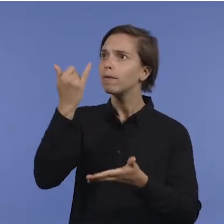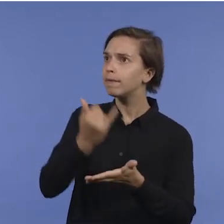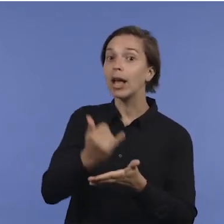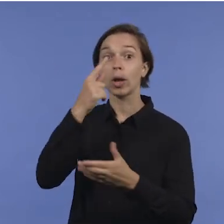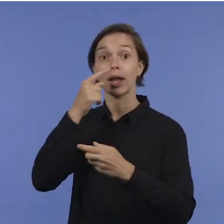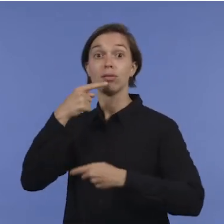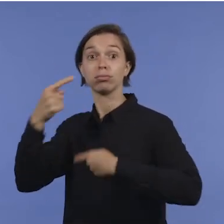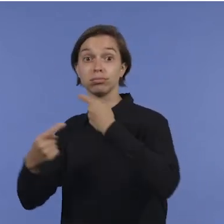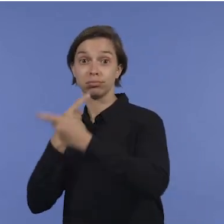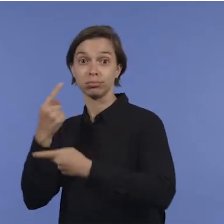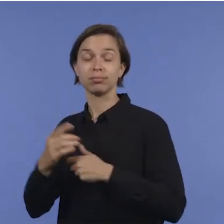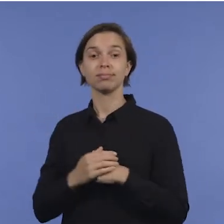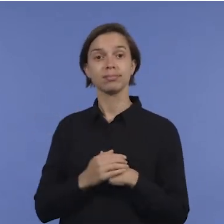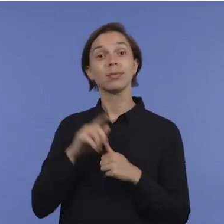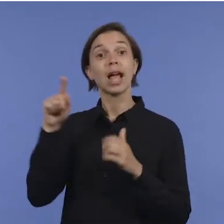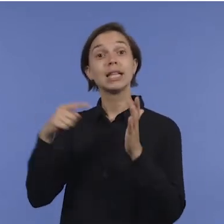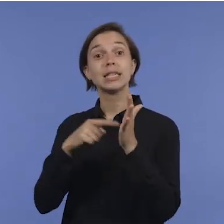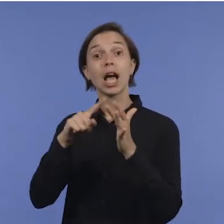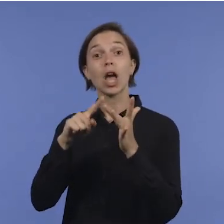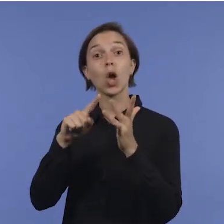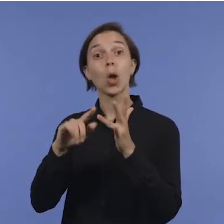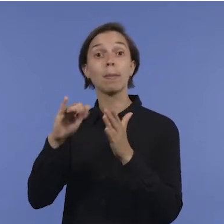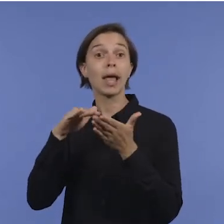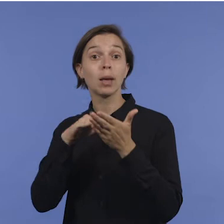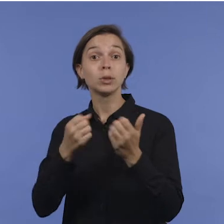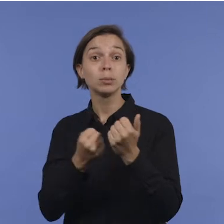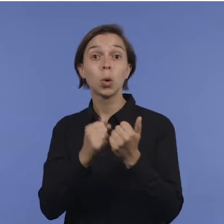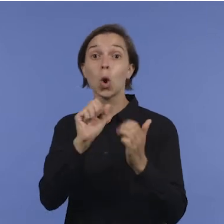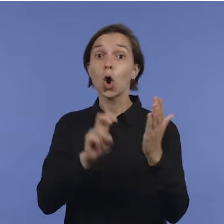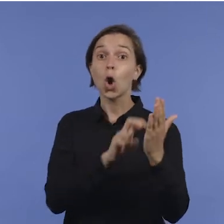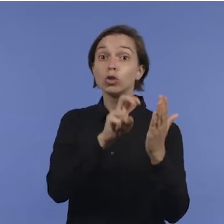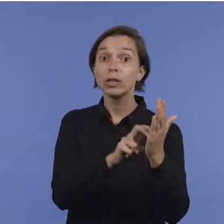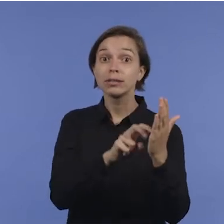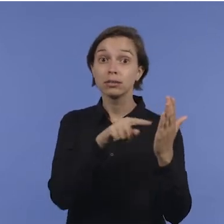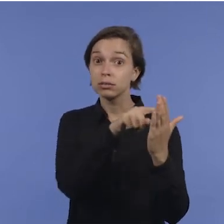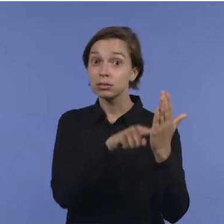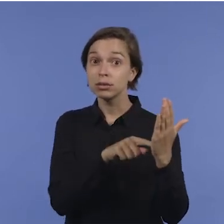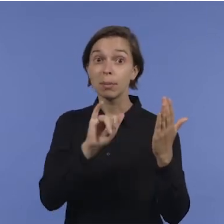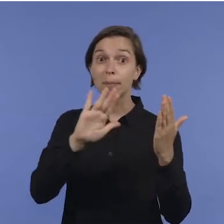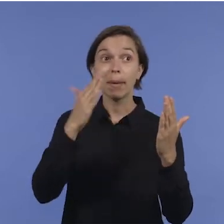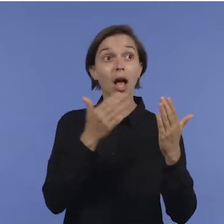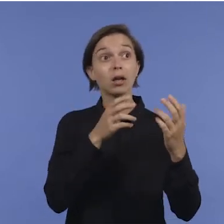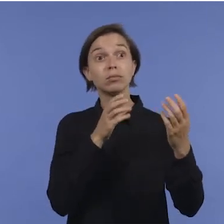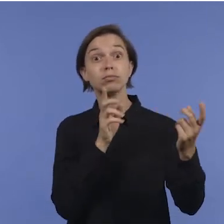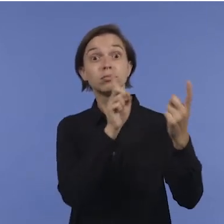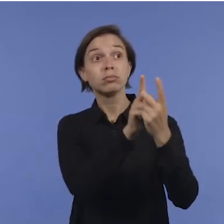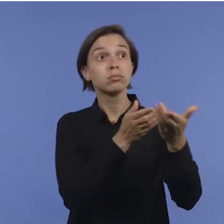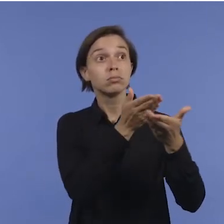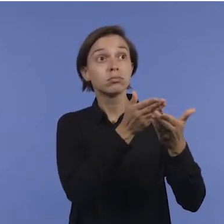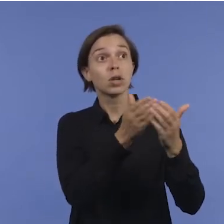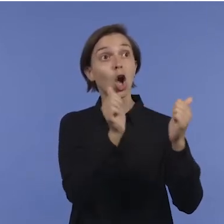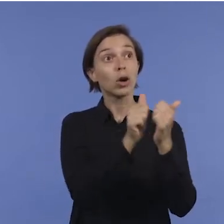also be able to help with contracts. Did you agree to something that you did not get? Bills.